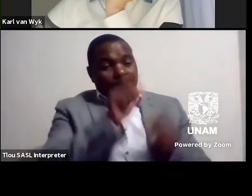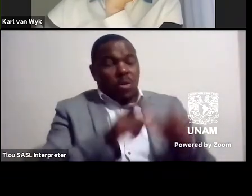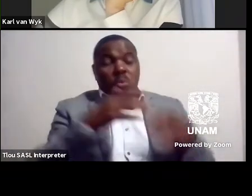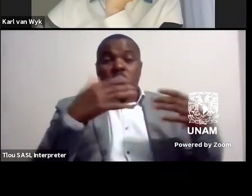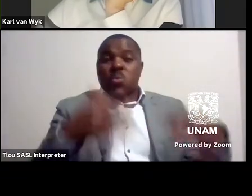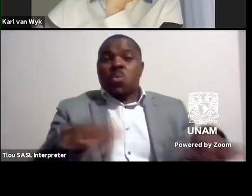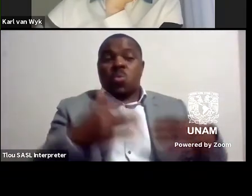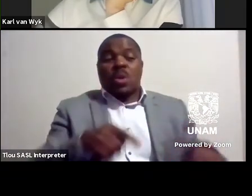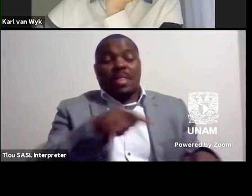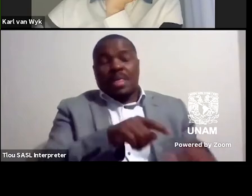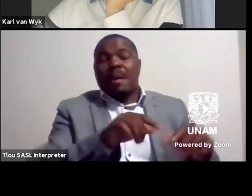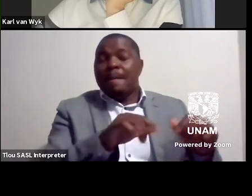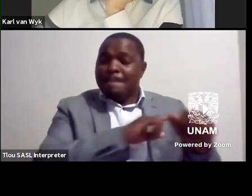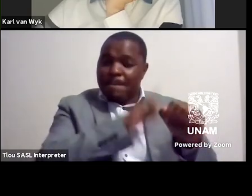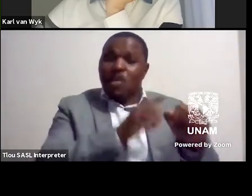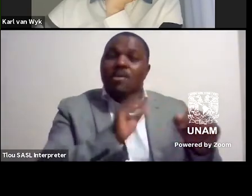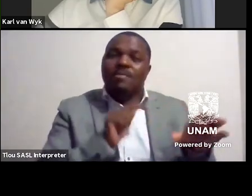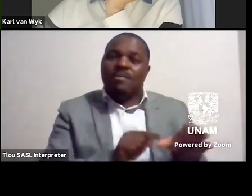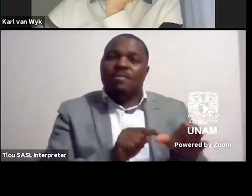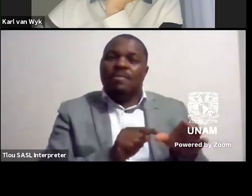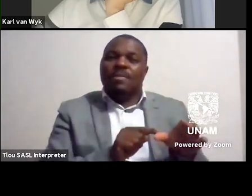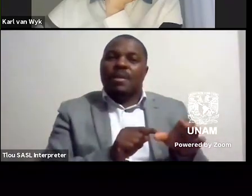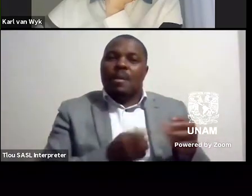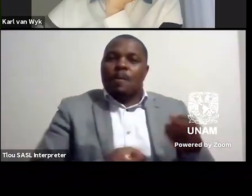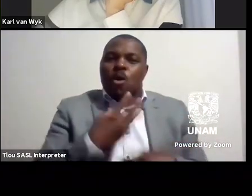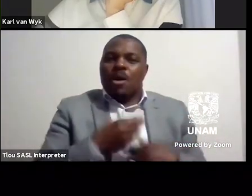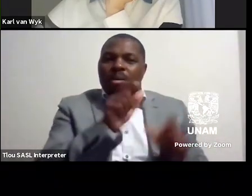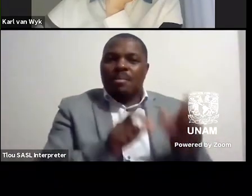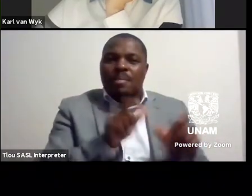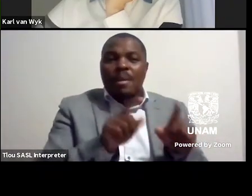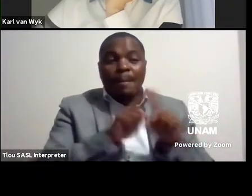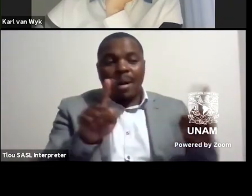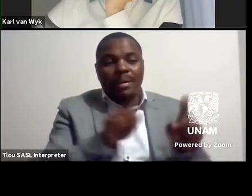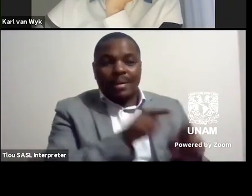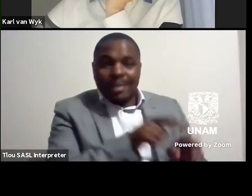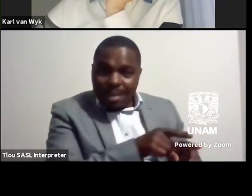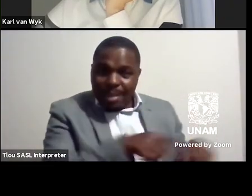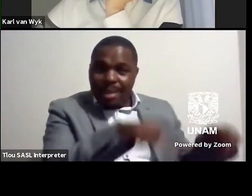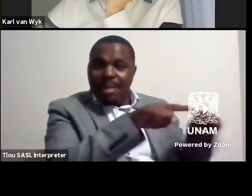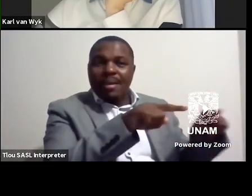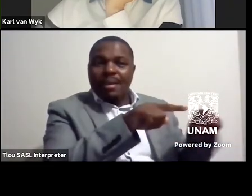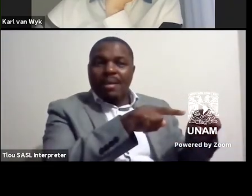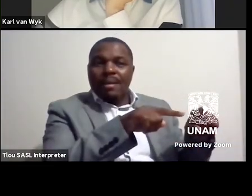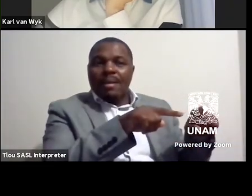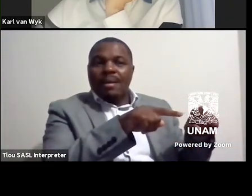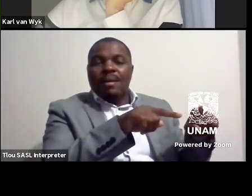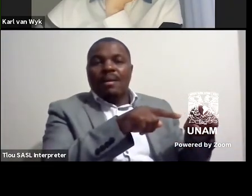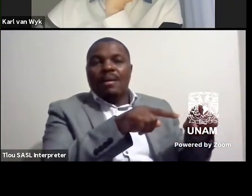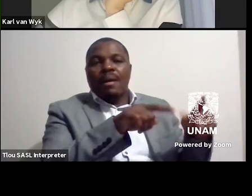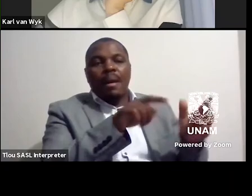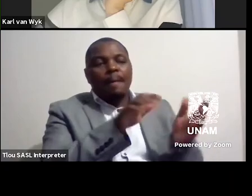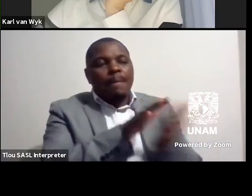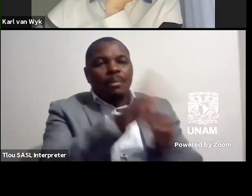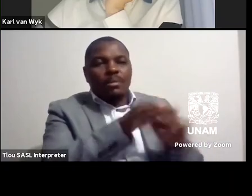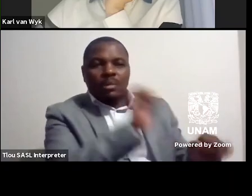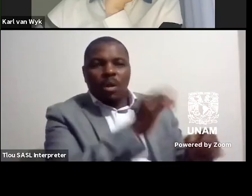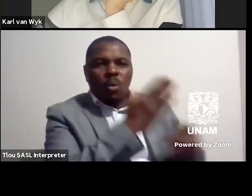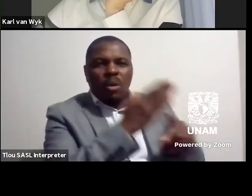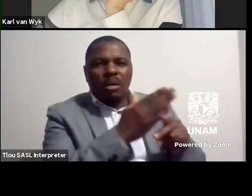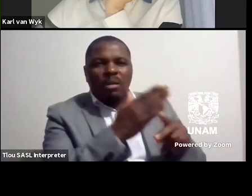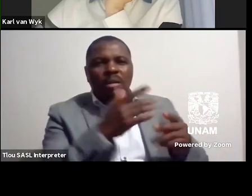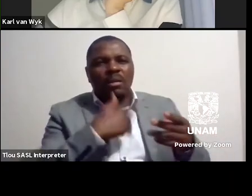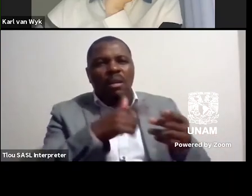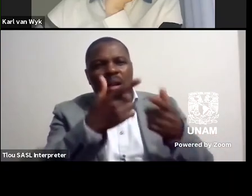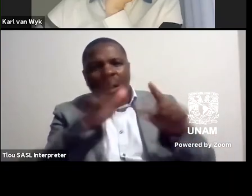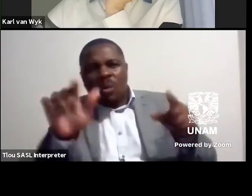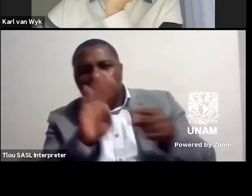but for example to publish a work in nahuatl or in a new or in set